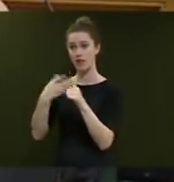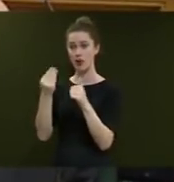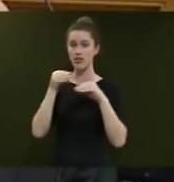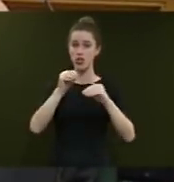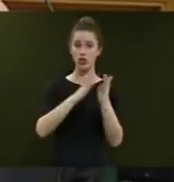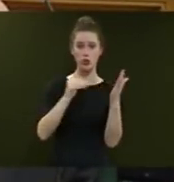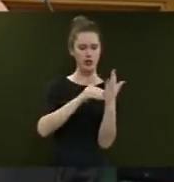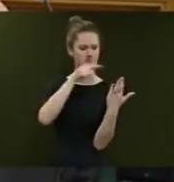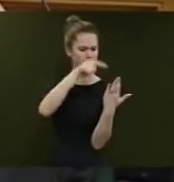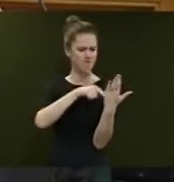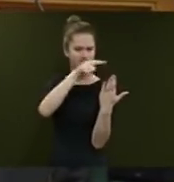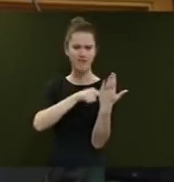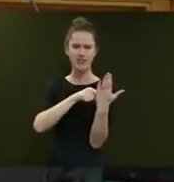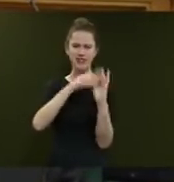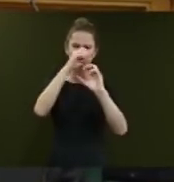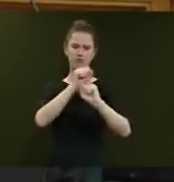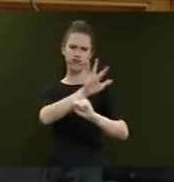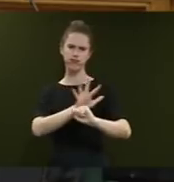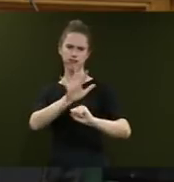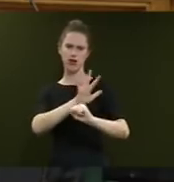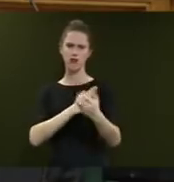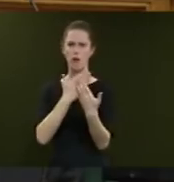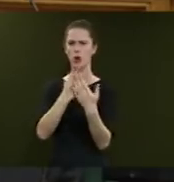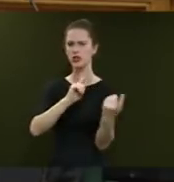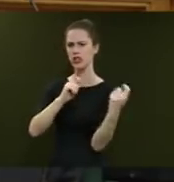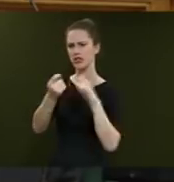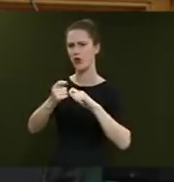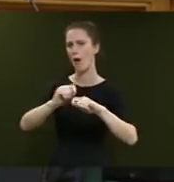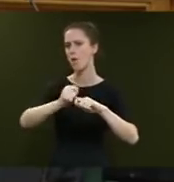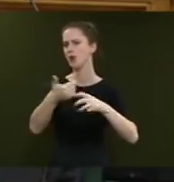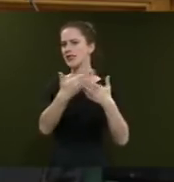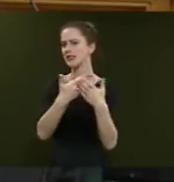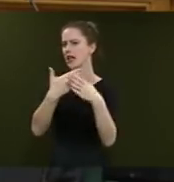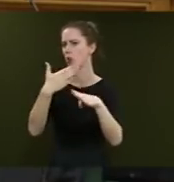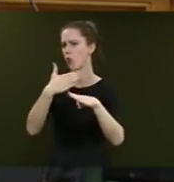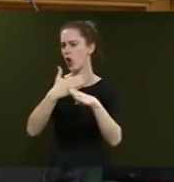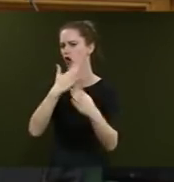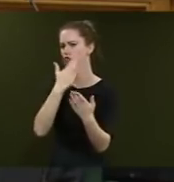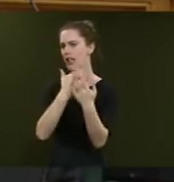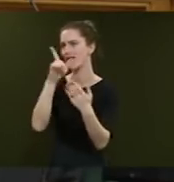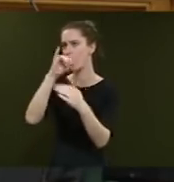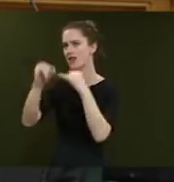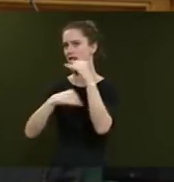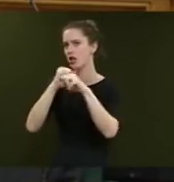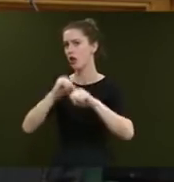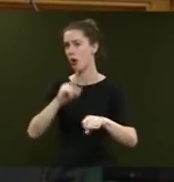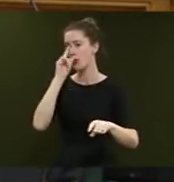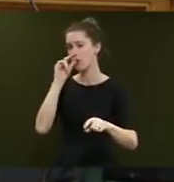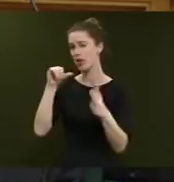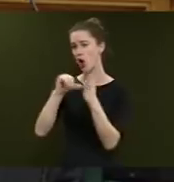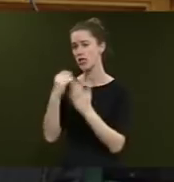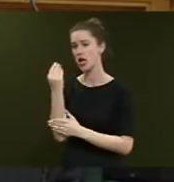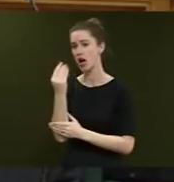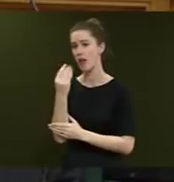New Zealand which estimates that the proposed changes to post-study work rights for international students could cost the